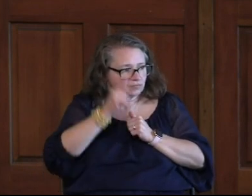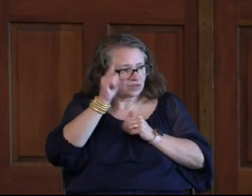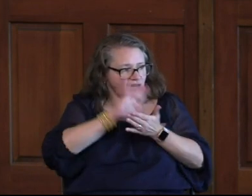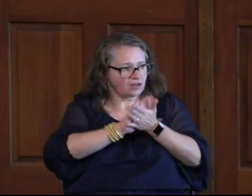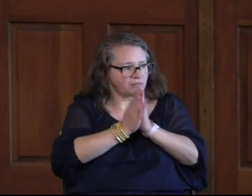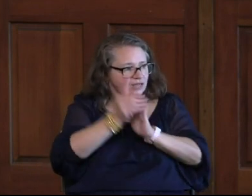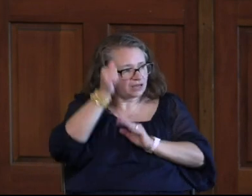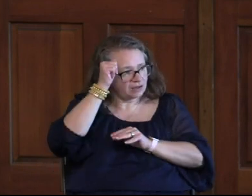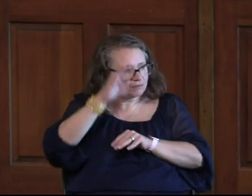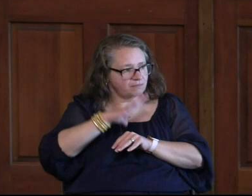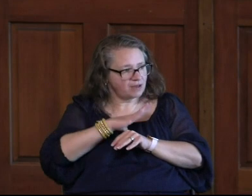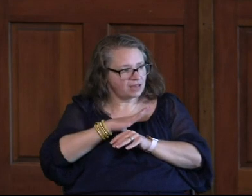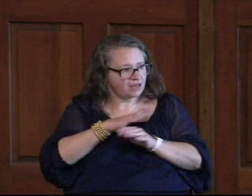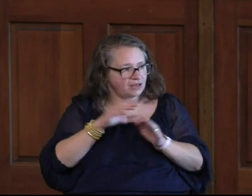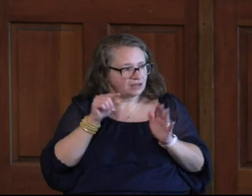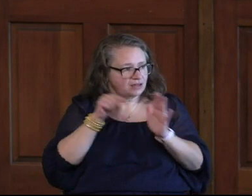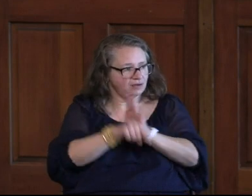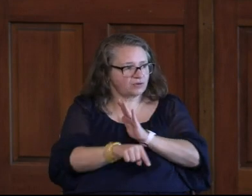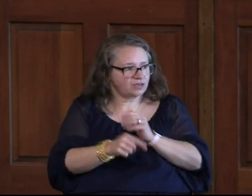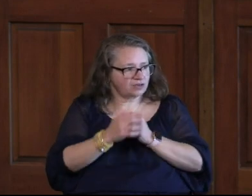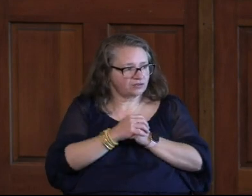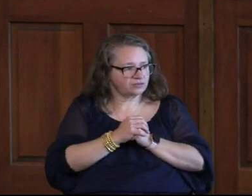Became Man And They Killed Him